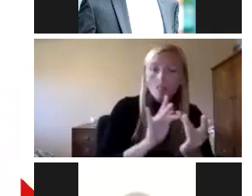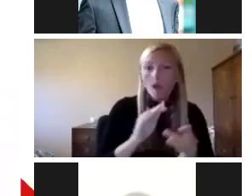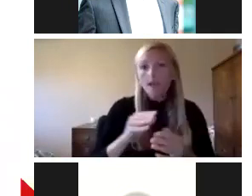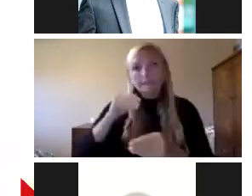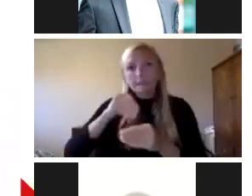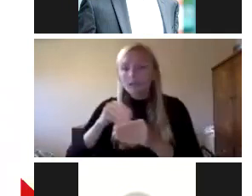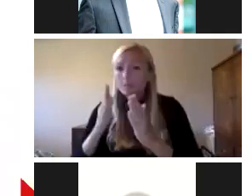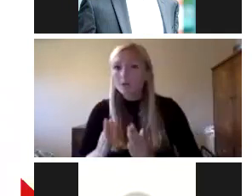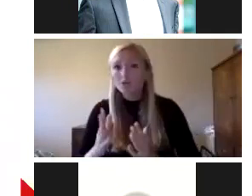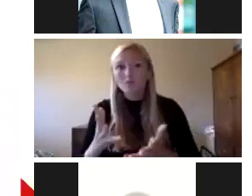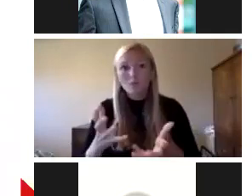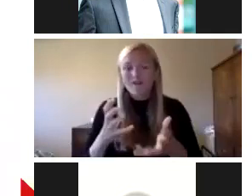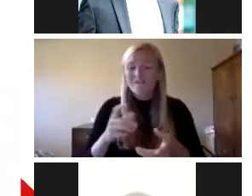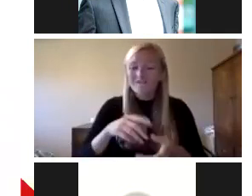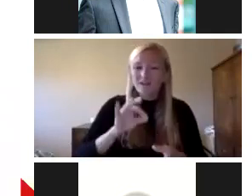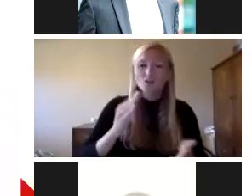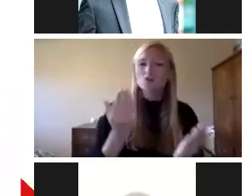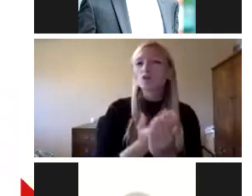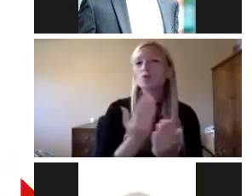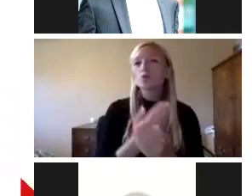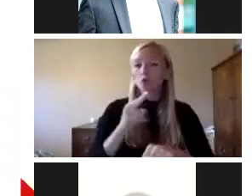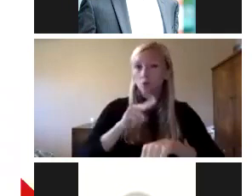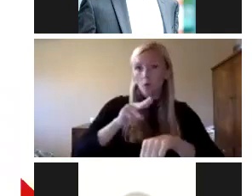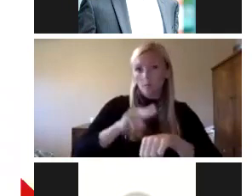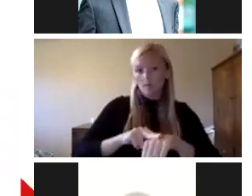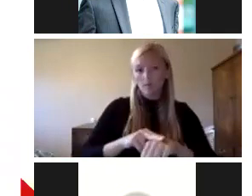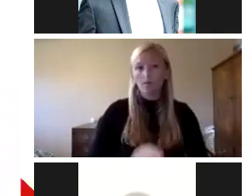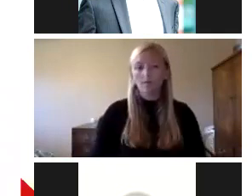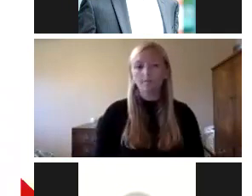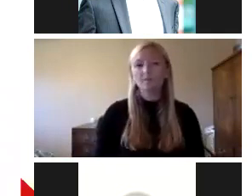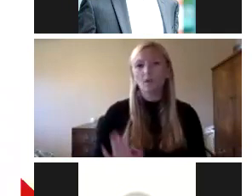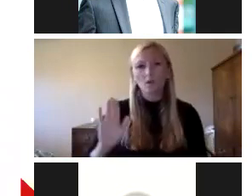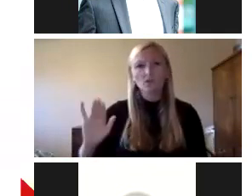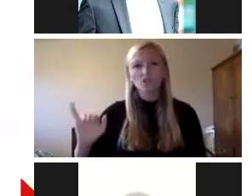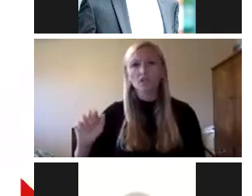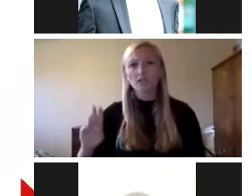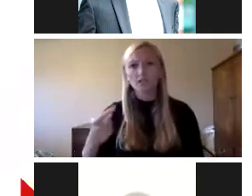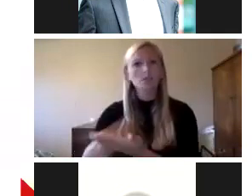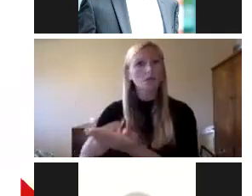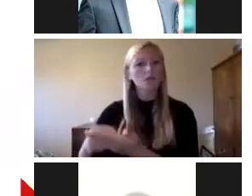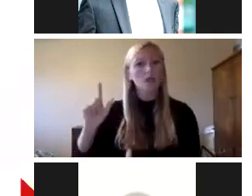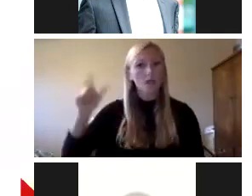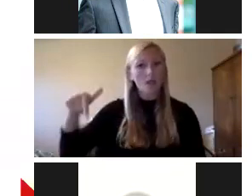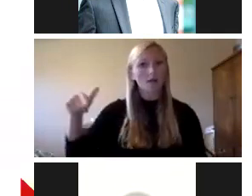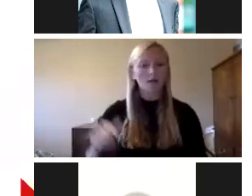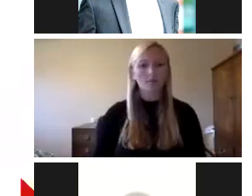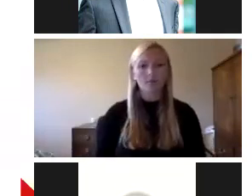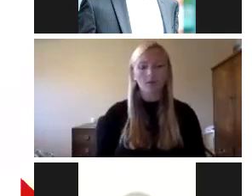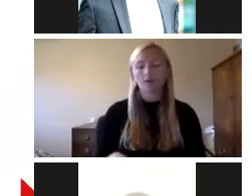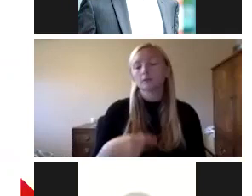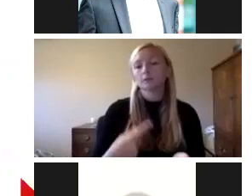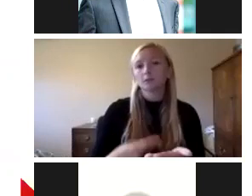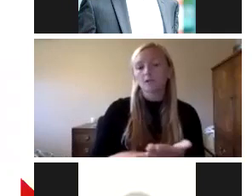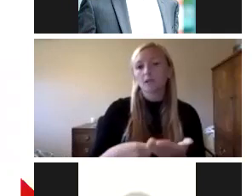We really wanted to find a new sense of normal for a lot of different reasons. And Janine I'll get into this a little bit later talking about social norms.